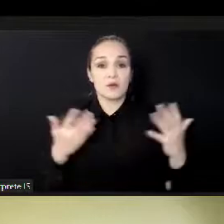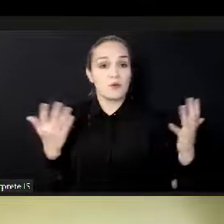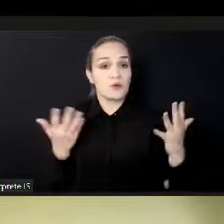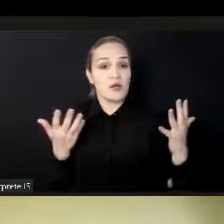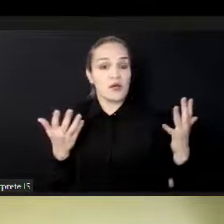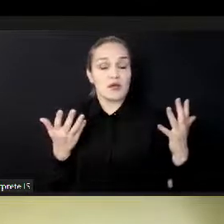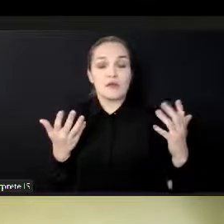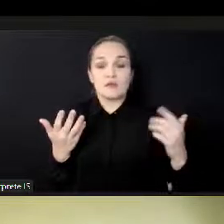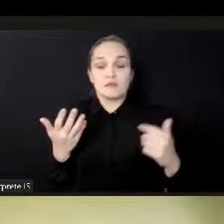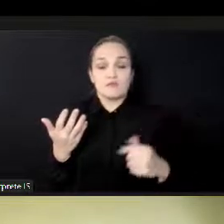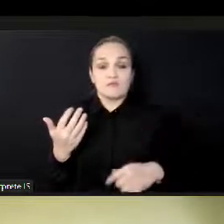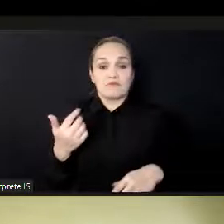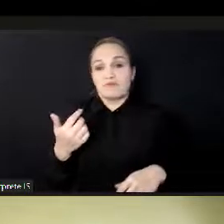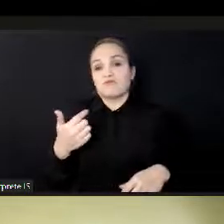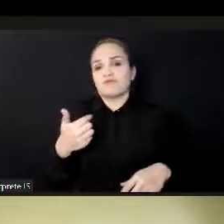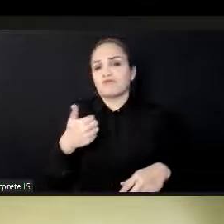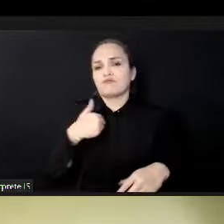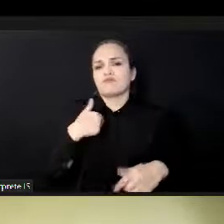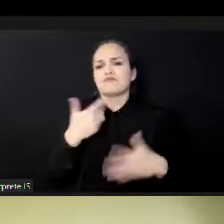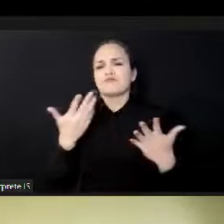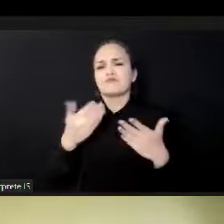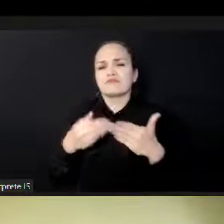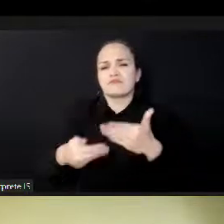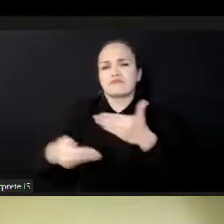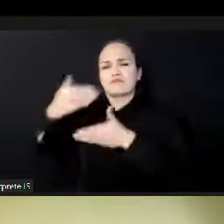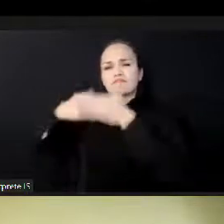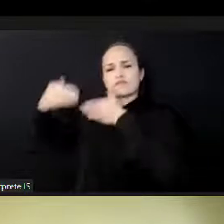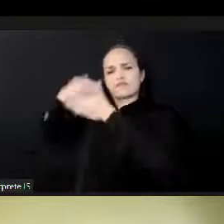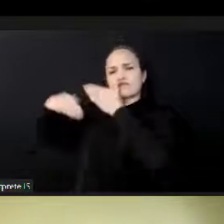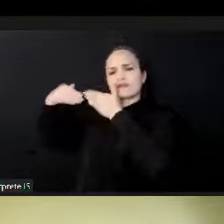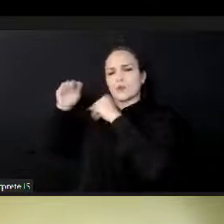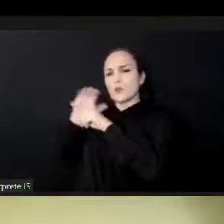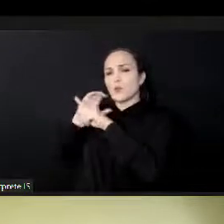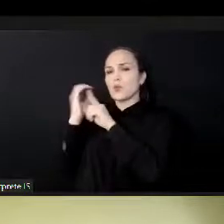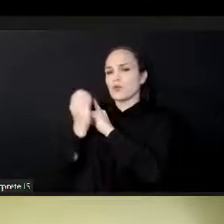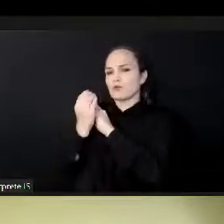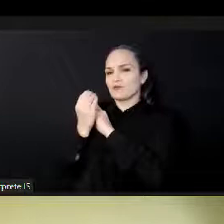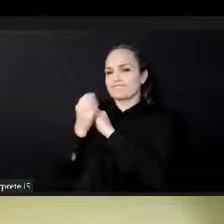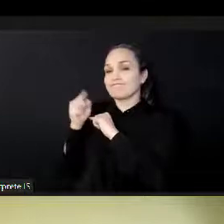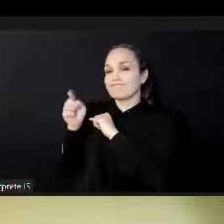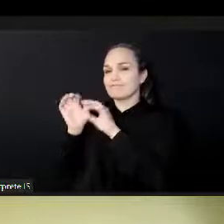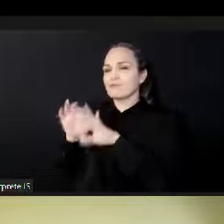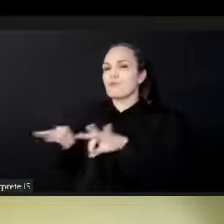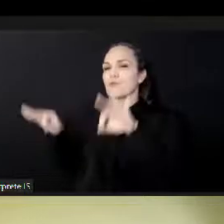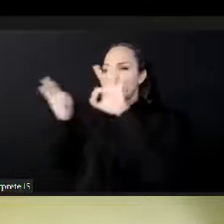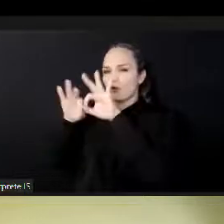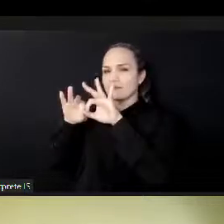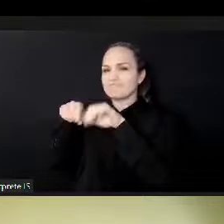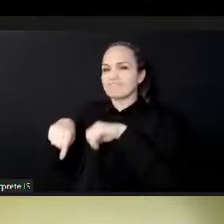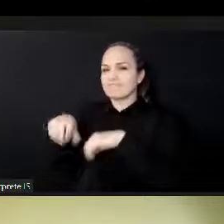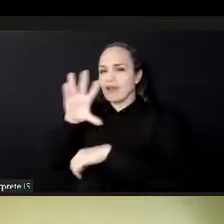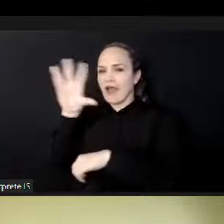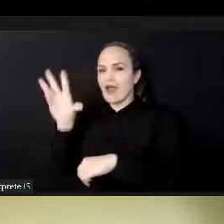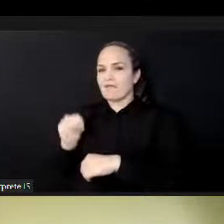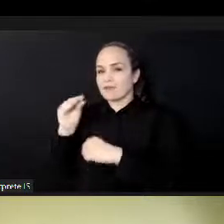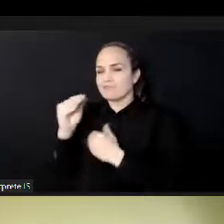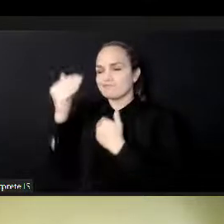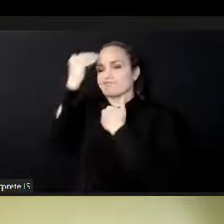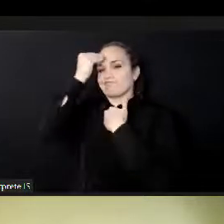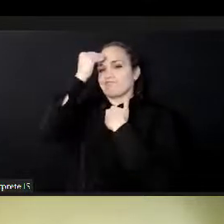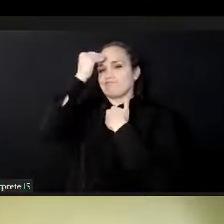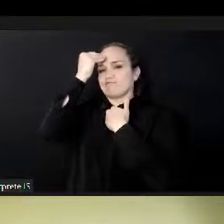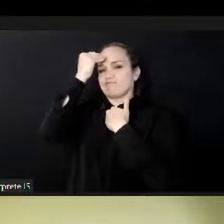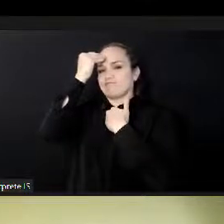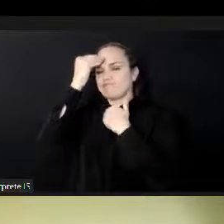Africa market. As you said earlier, I run an organization called Urban Inclusion Community. I'm Nigerian